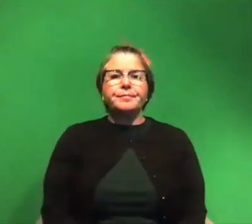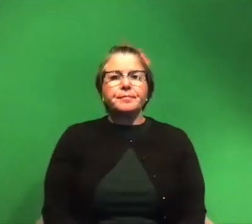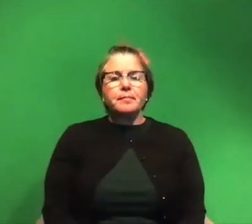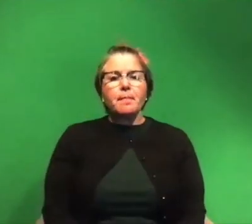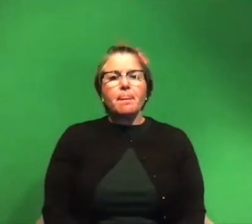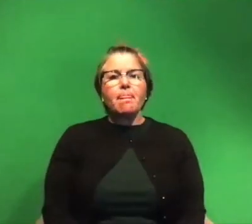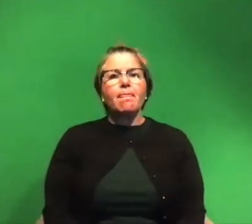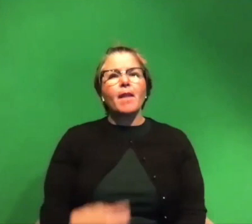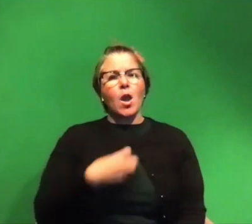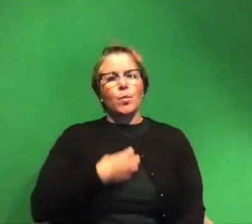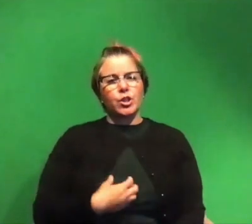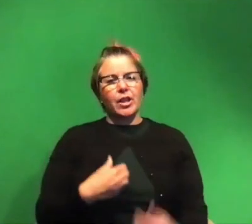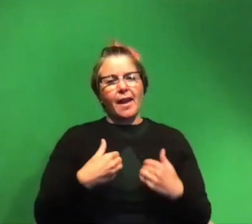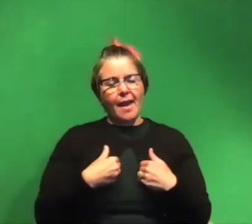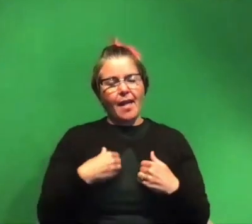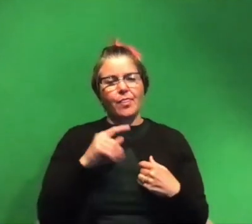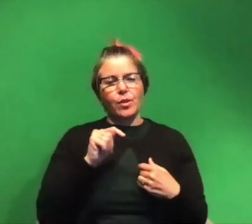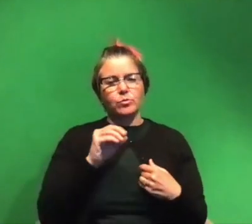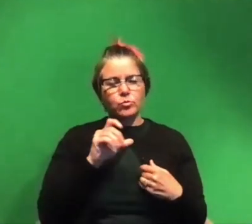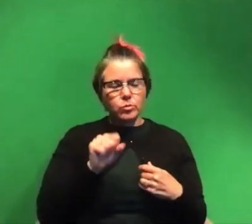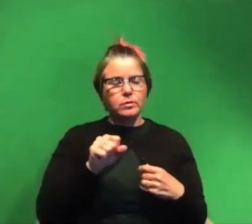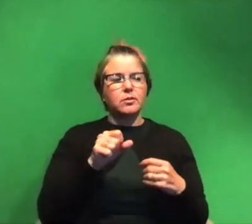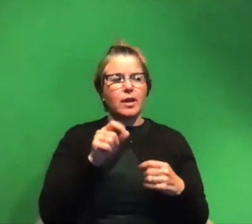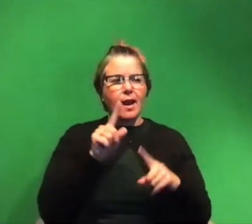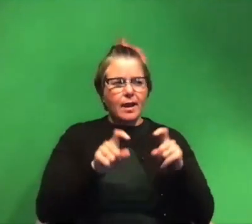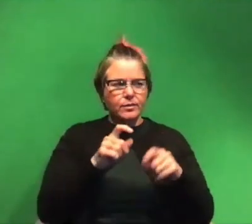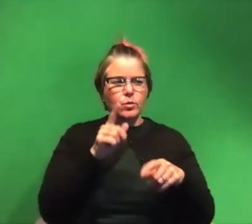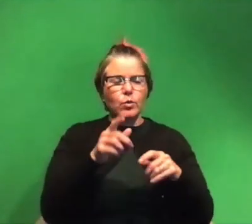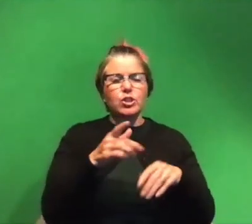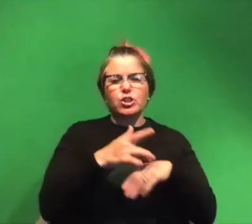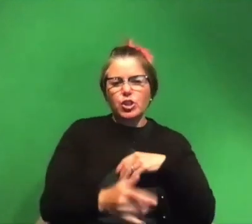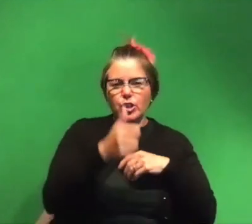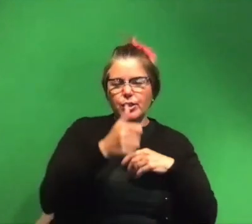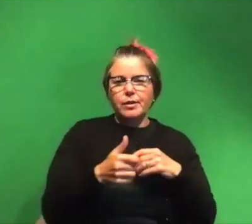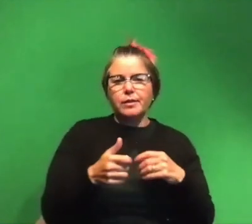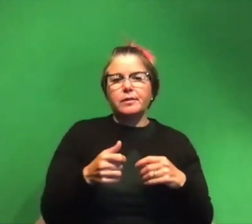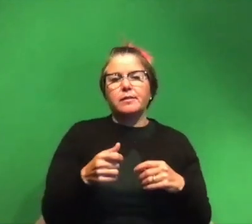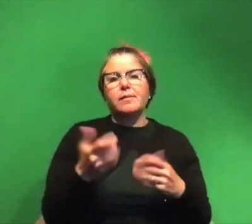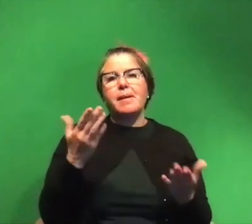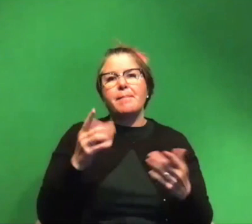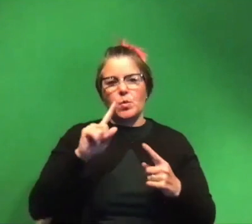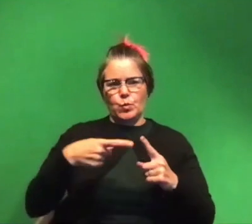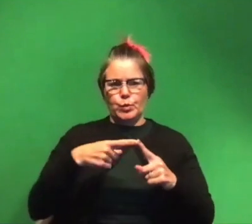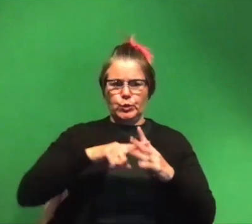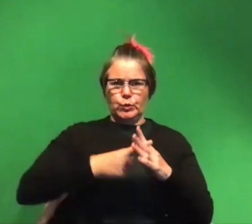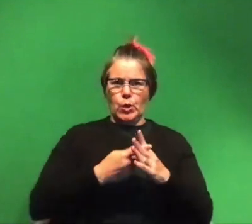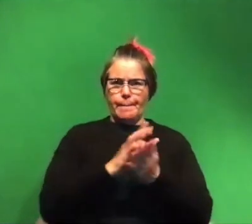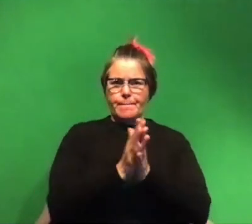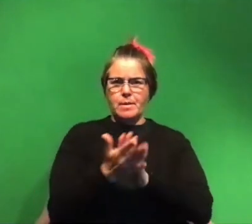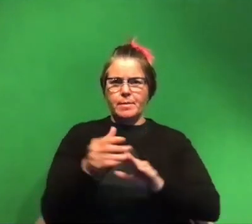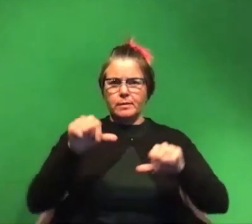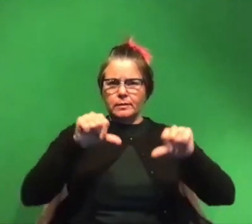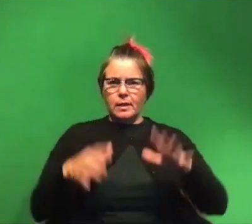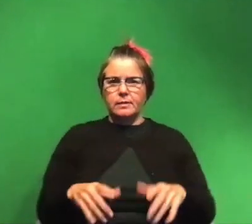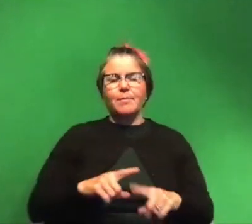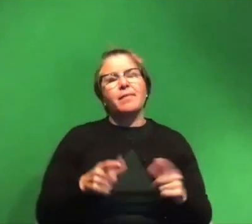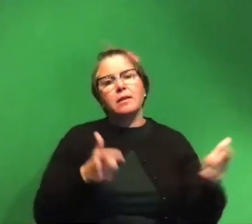almost wish i had some of those tools and had gotten to ask those questions very early on so maybe where when do you start becoming a scientist but that's